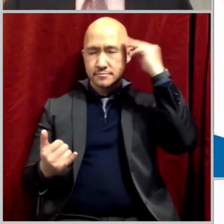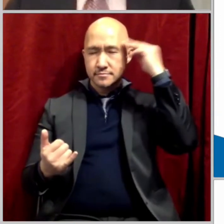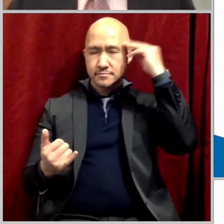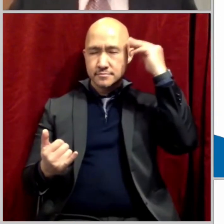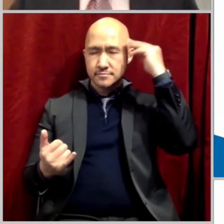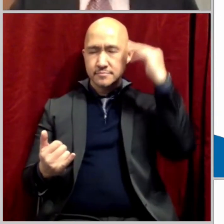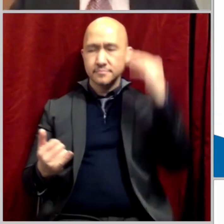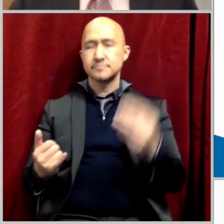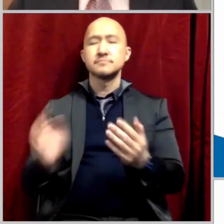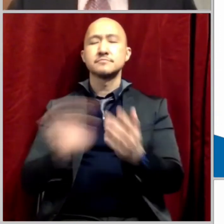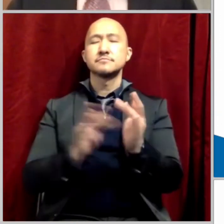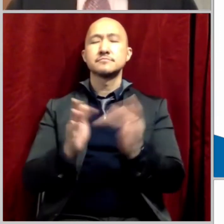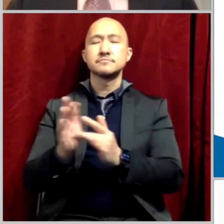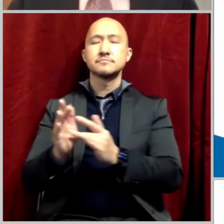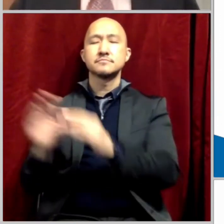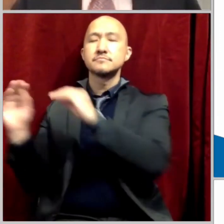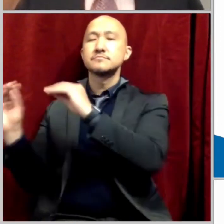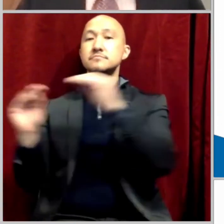And it reads,